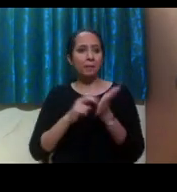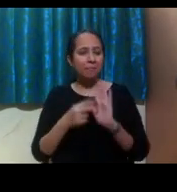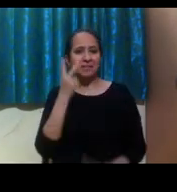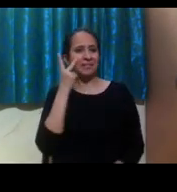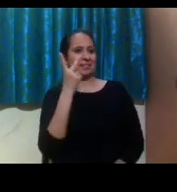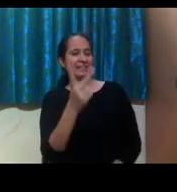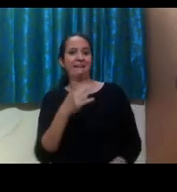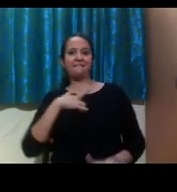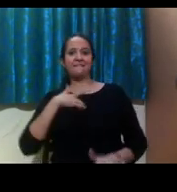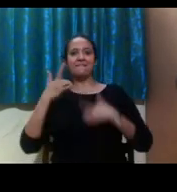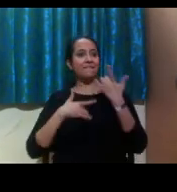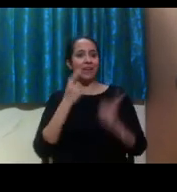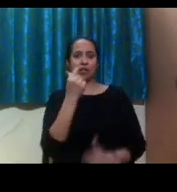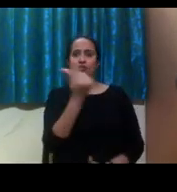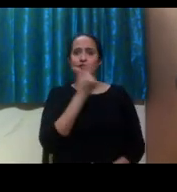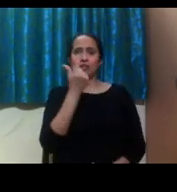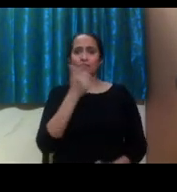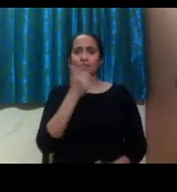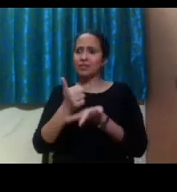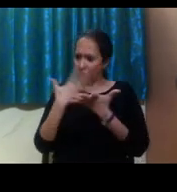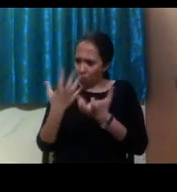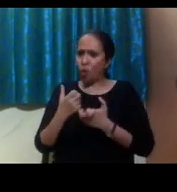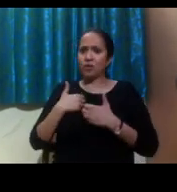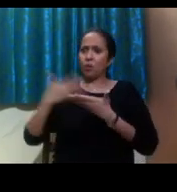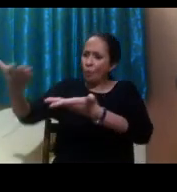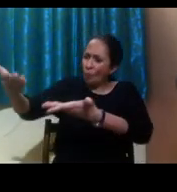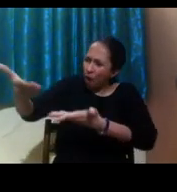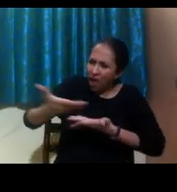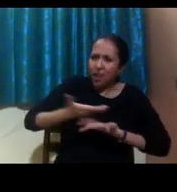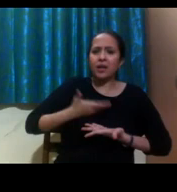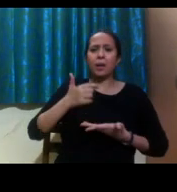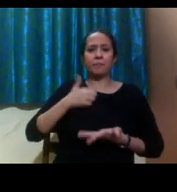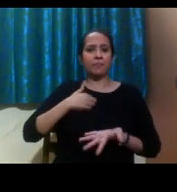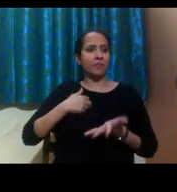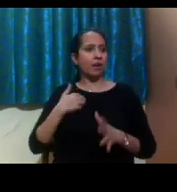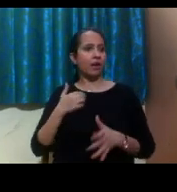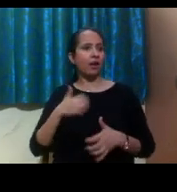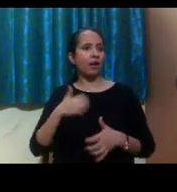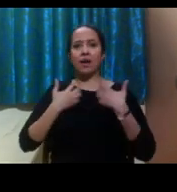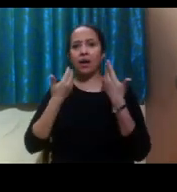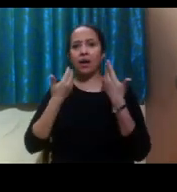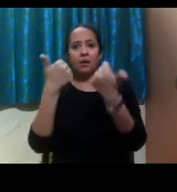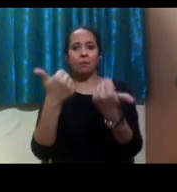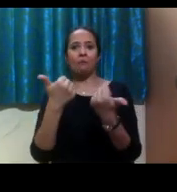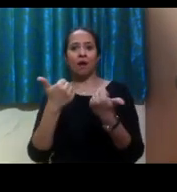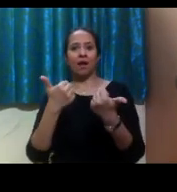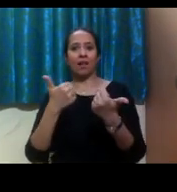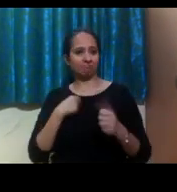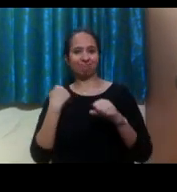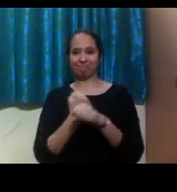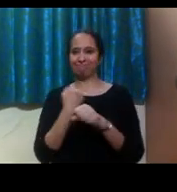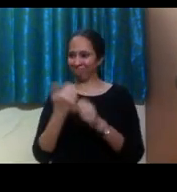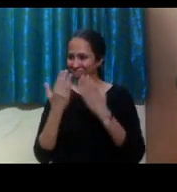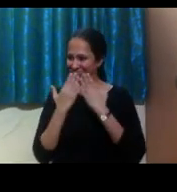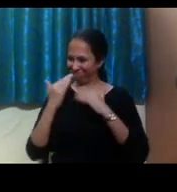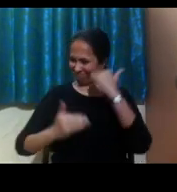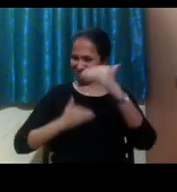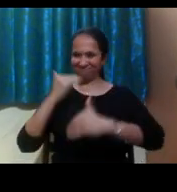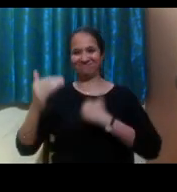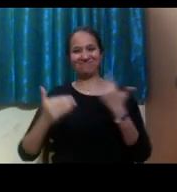and like, you know, perform the best of, to my potential. And yeah, that's all I have.